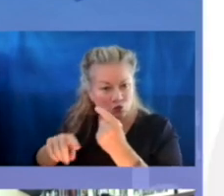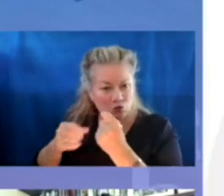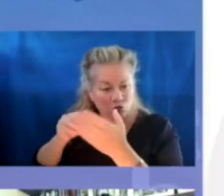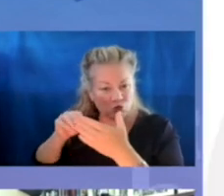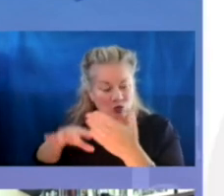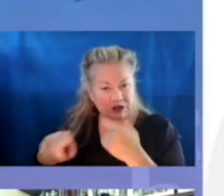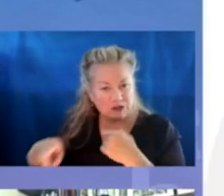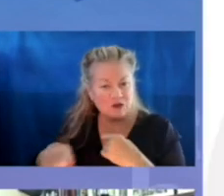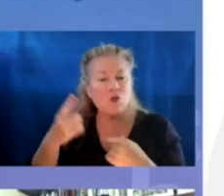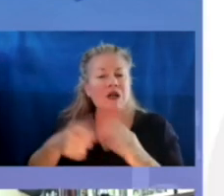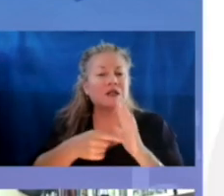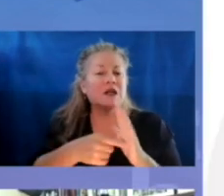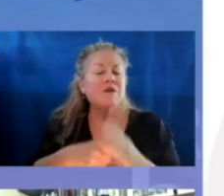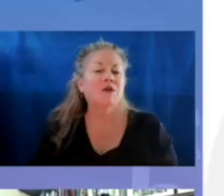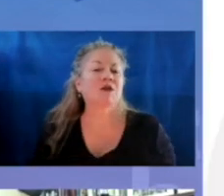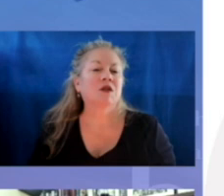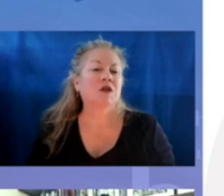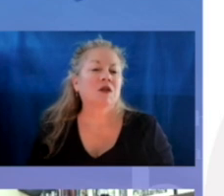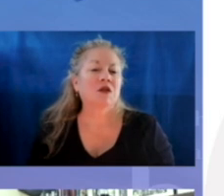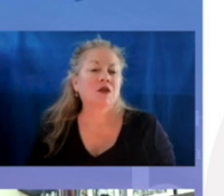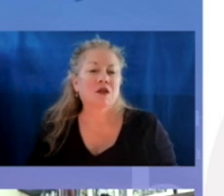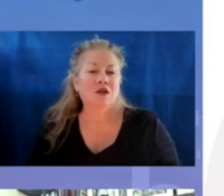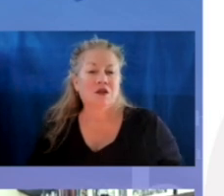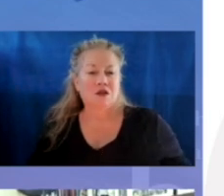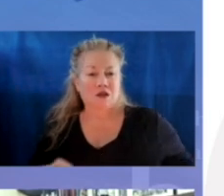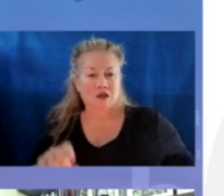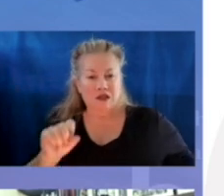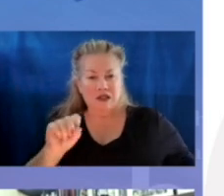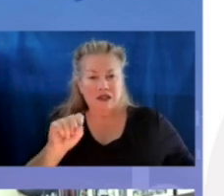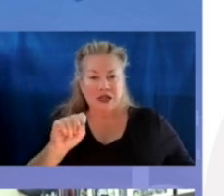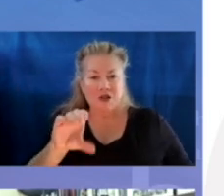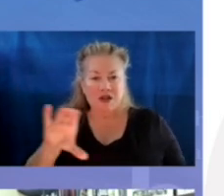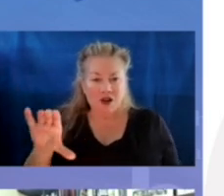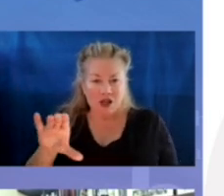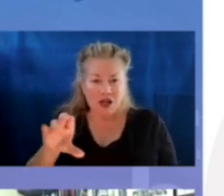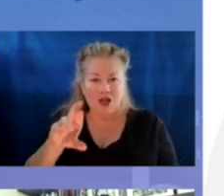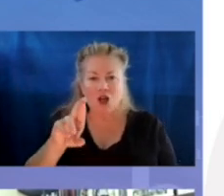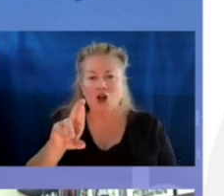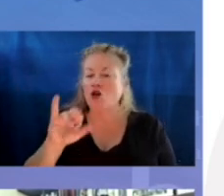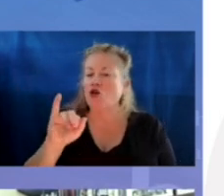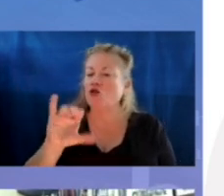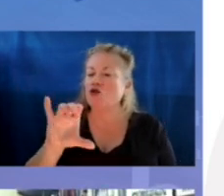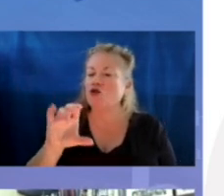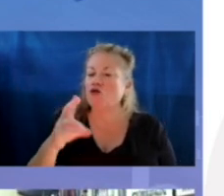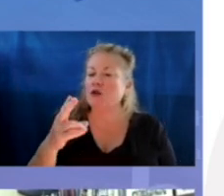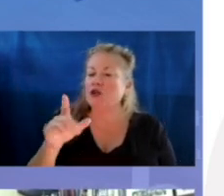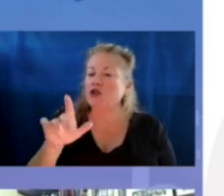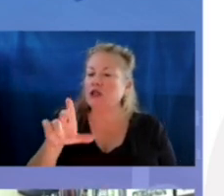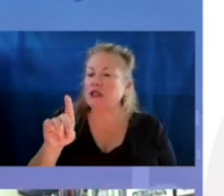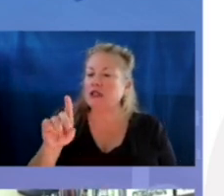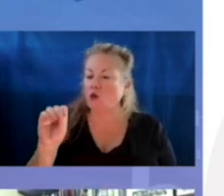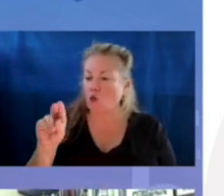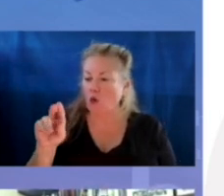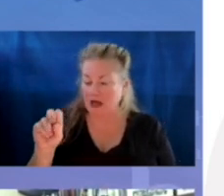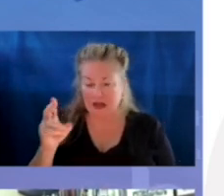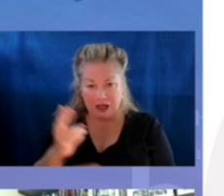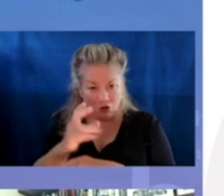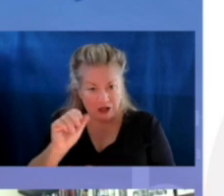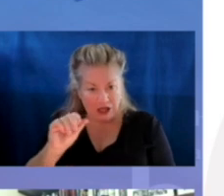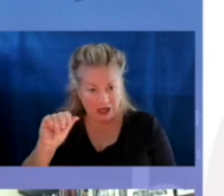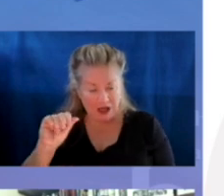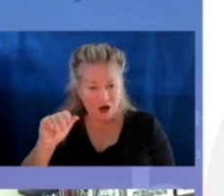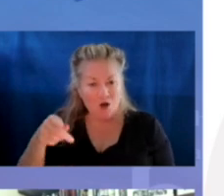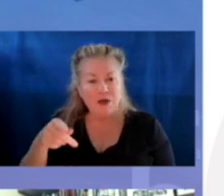One example in this category is Richland 1 in South Carolina in Richland 1, the school district will use their